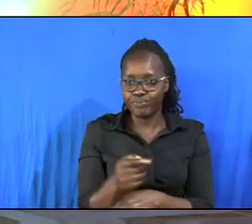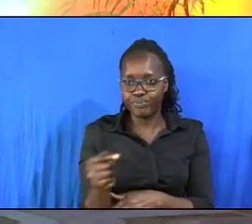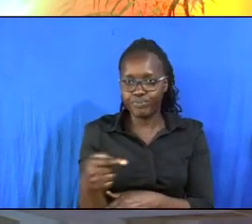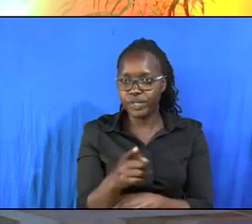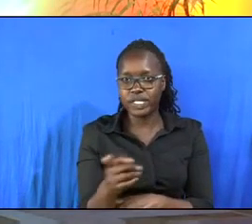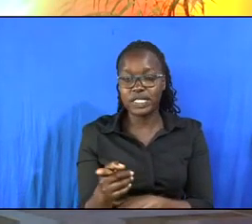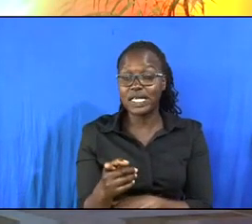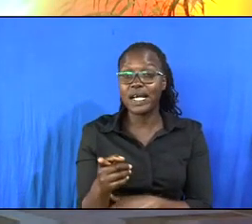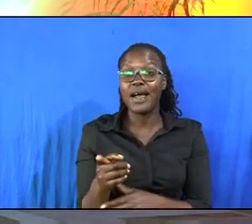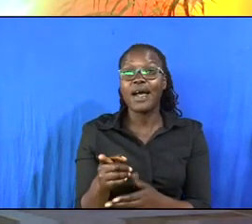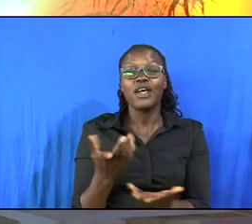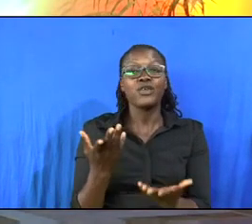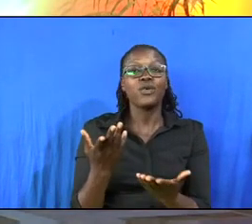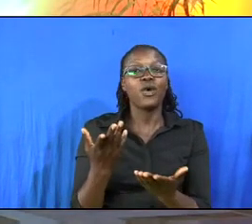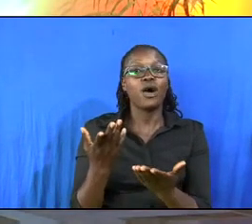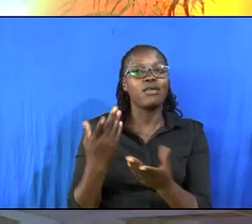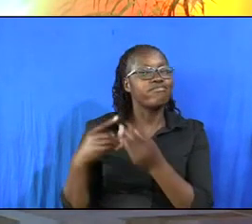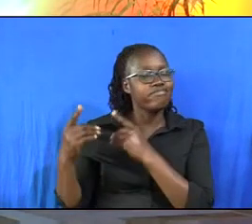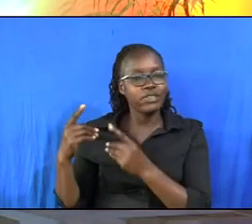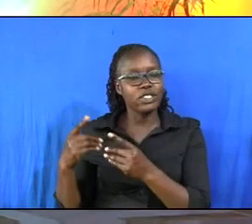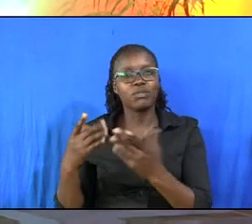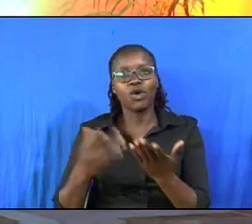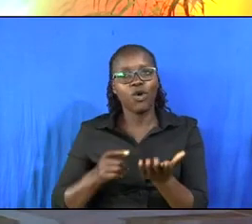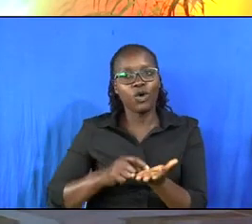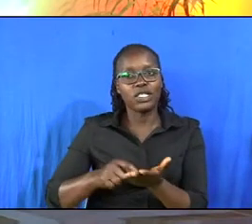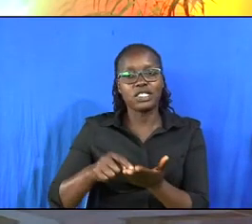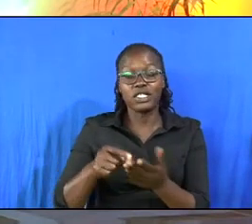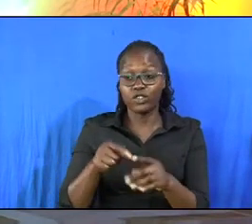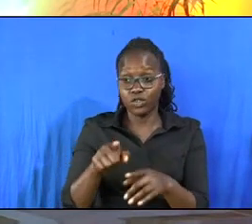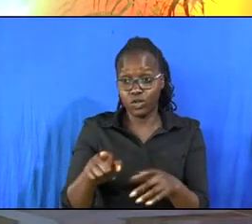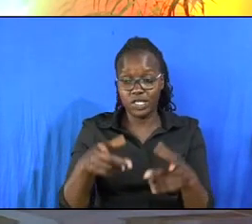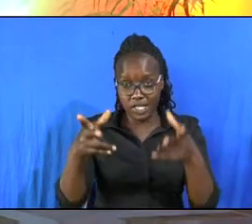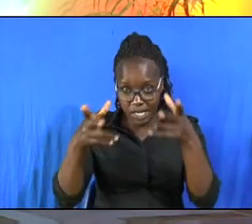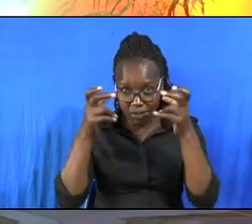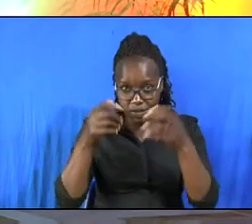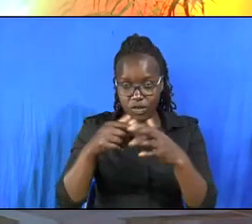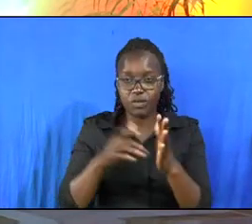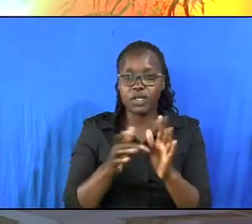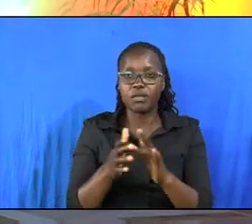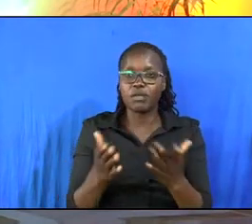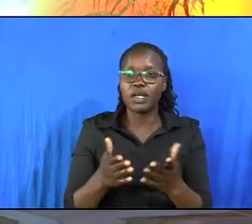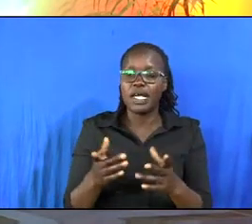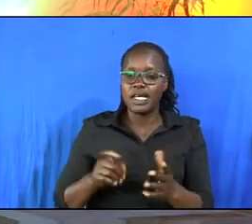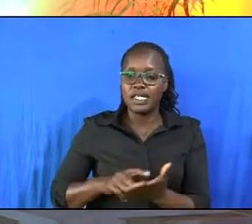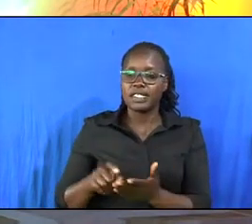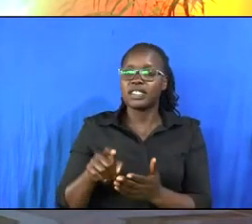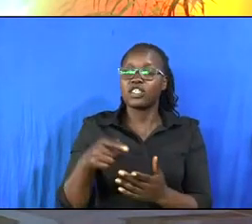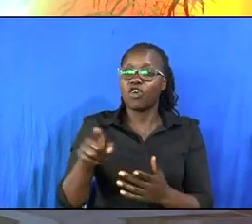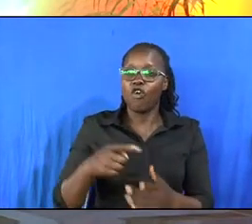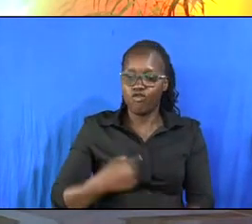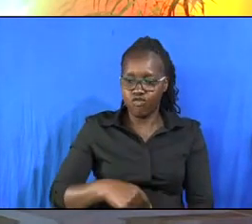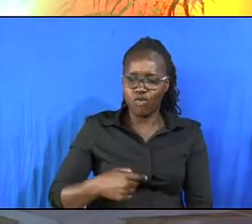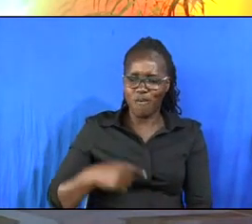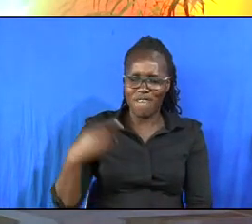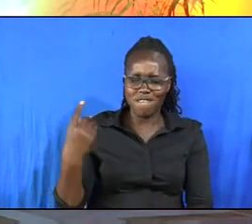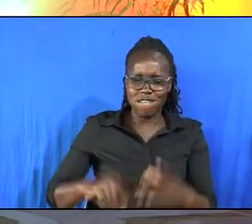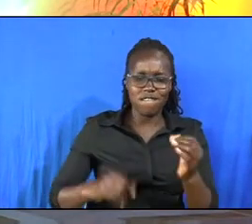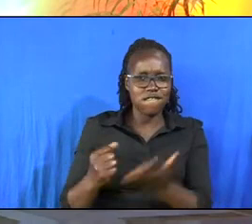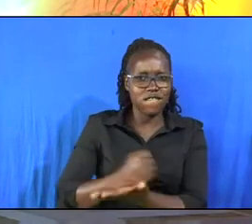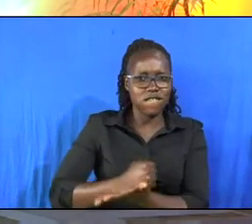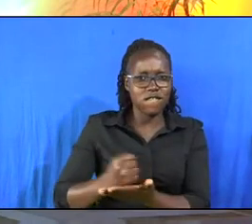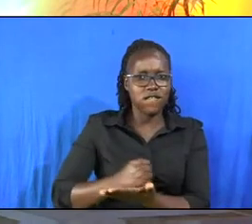that the seed with capital s in your bible the seed of the woman will strike